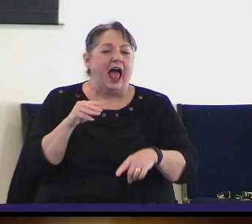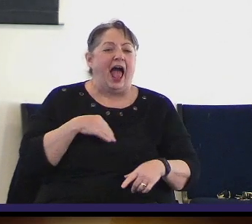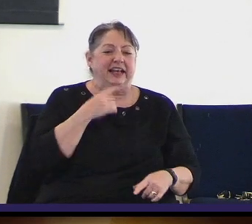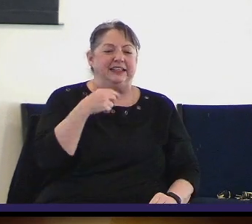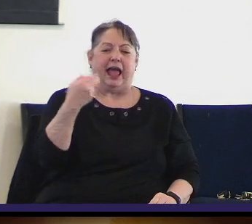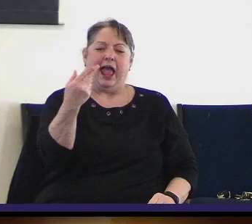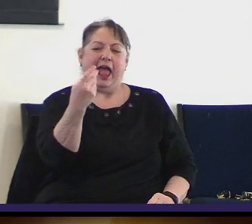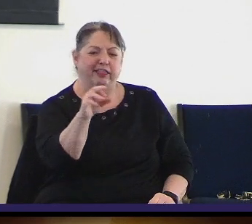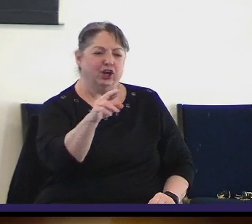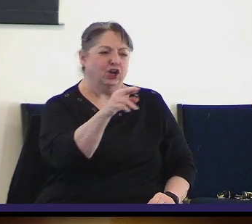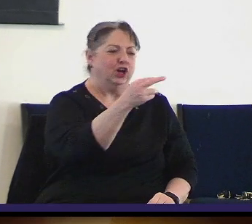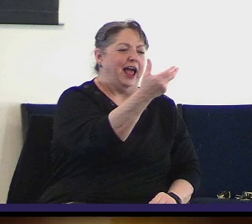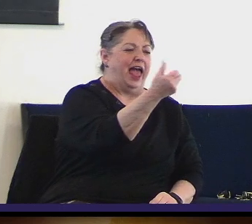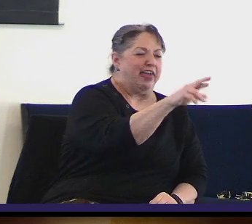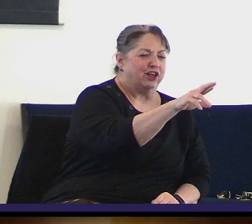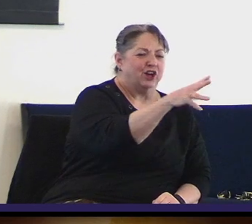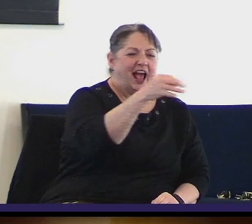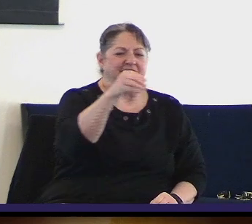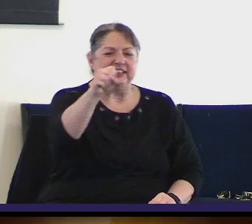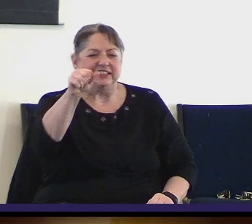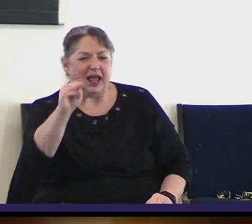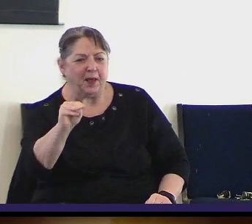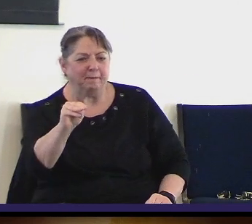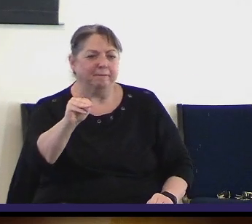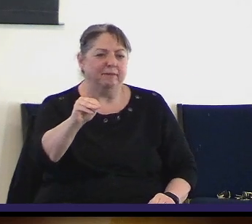Heather, Heather, and Sam. Heather?